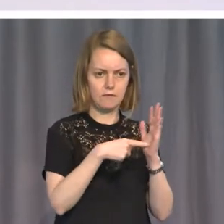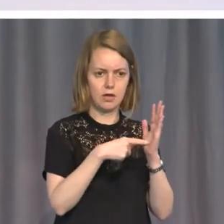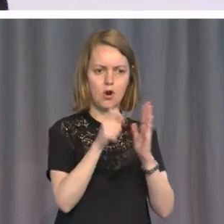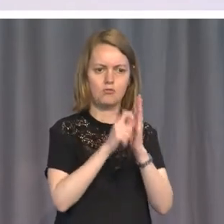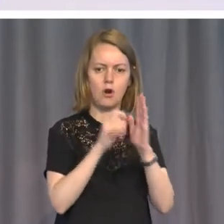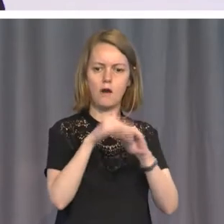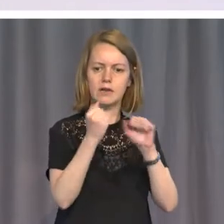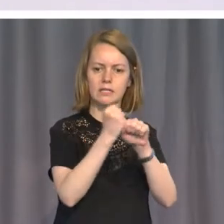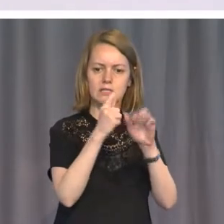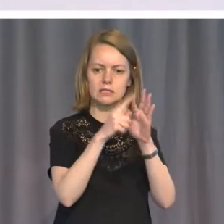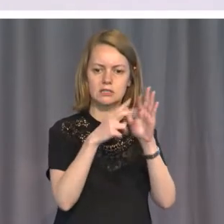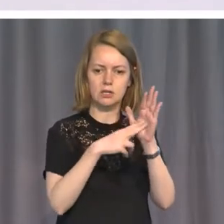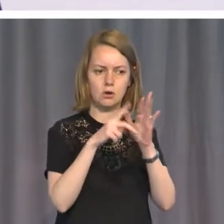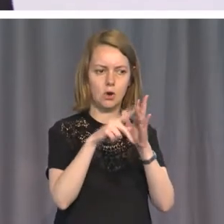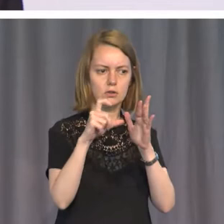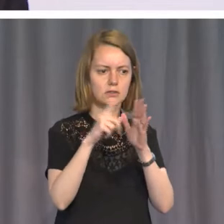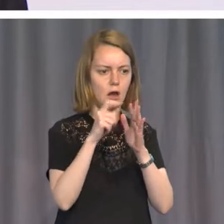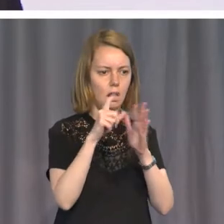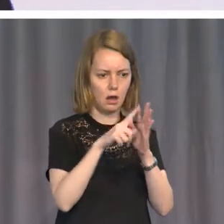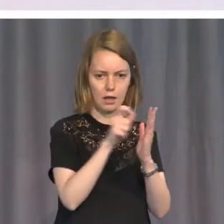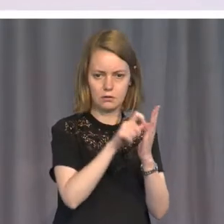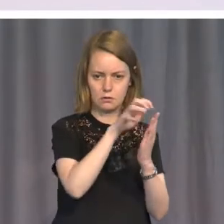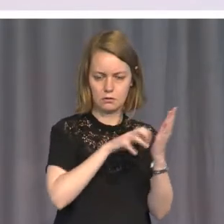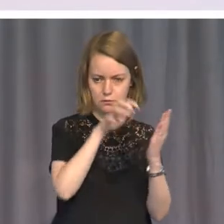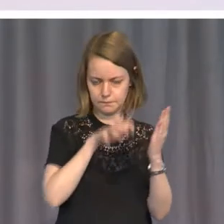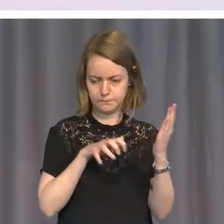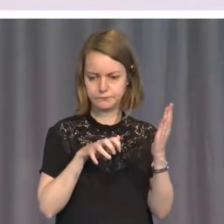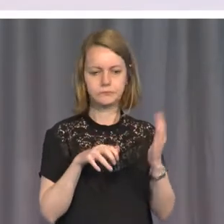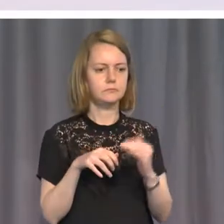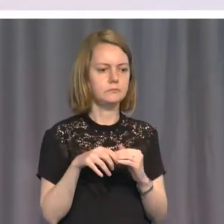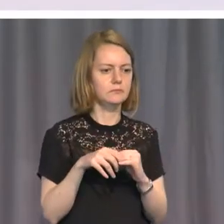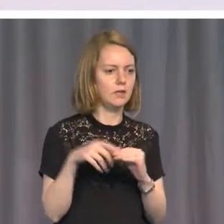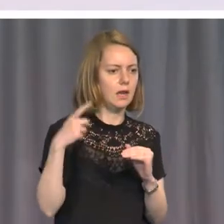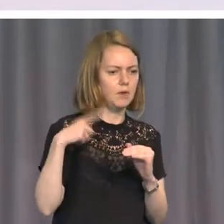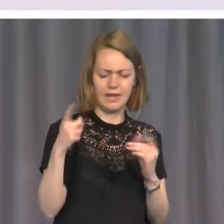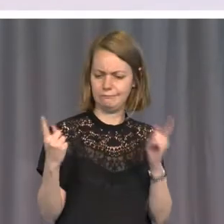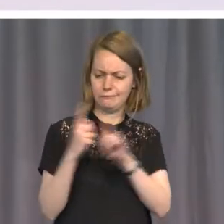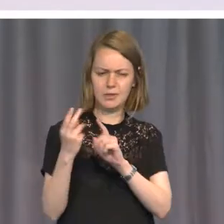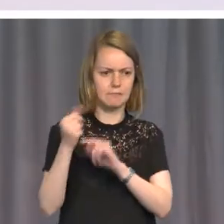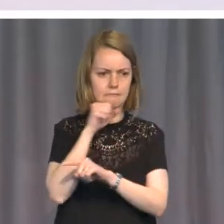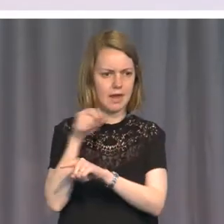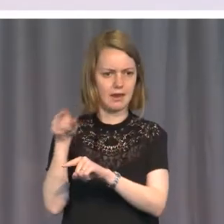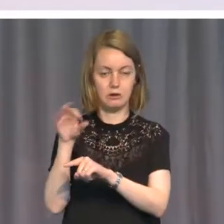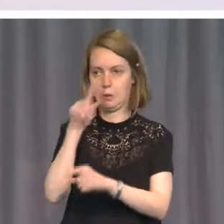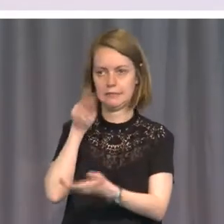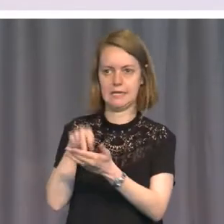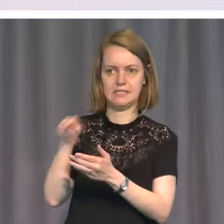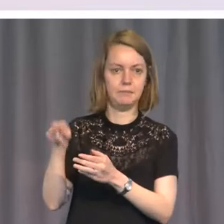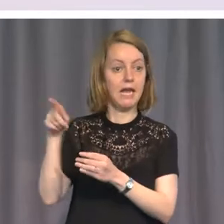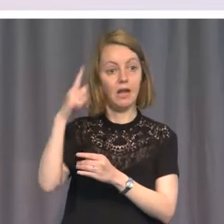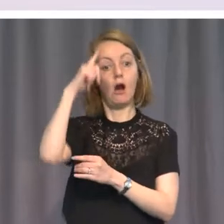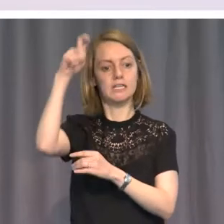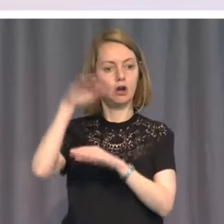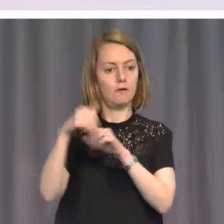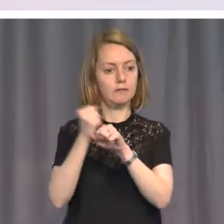because he took Raphael Lemkin under his wing, no one else could stand him. He was the author of the idea of